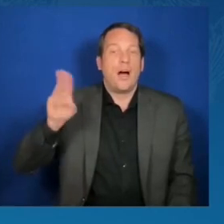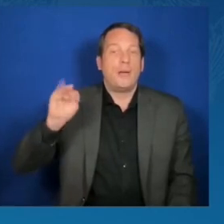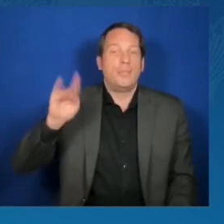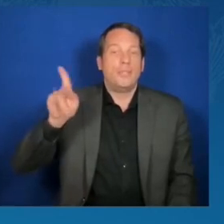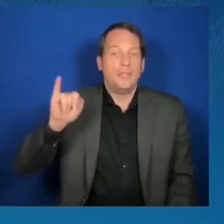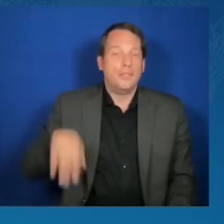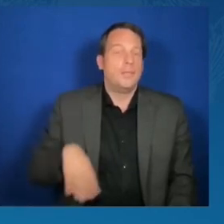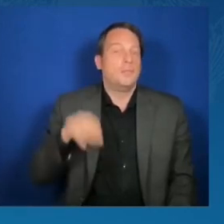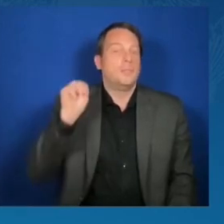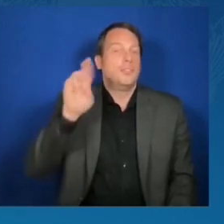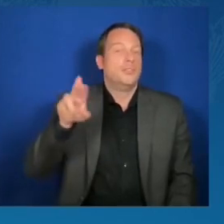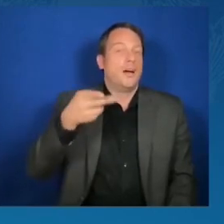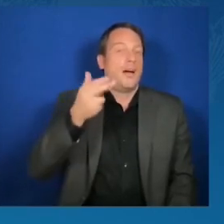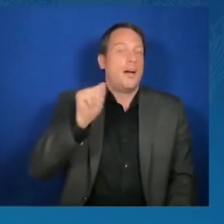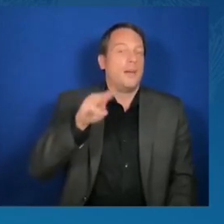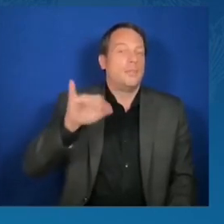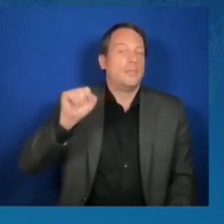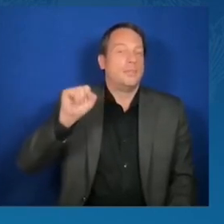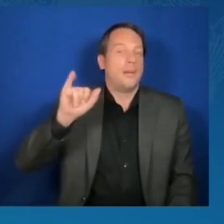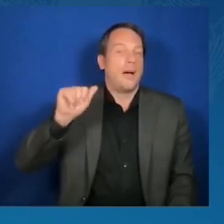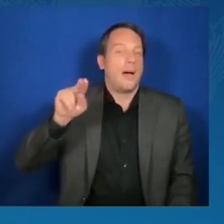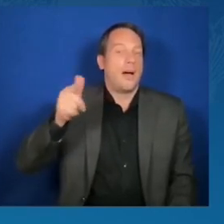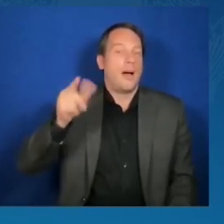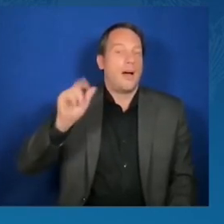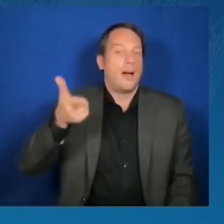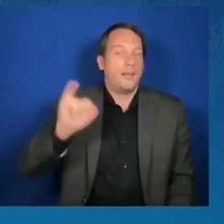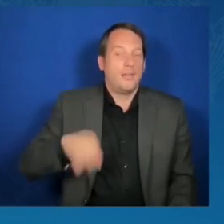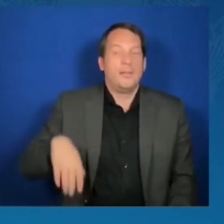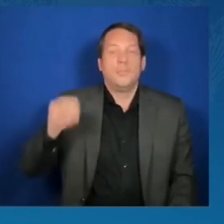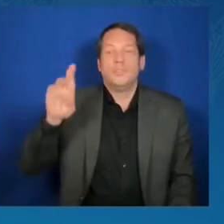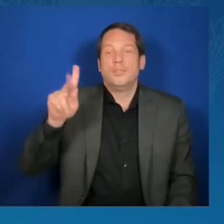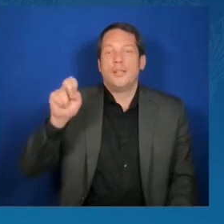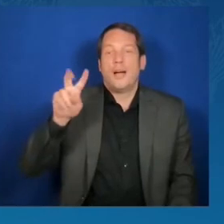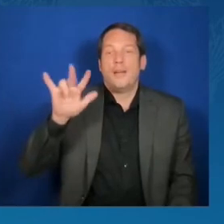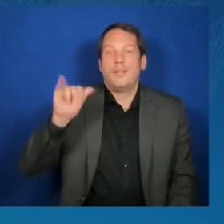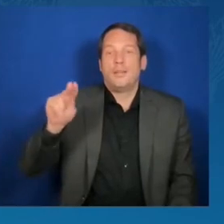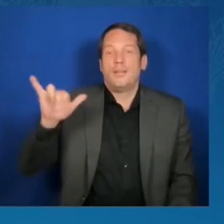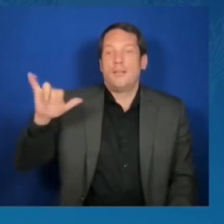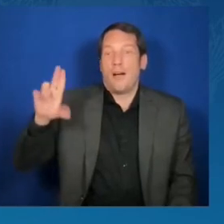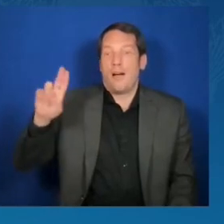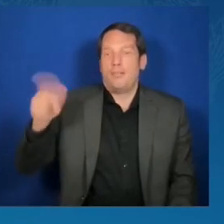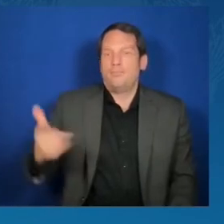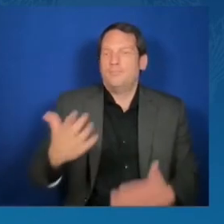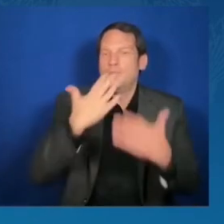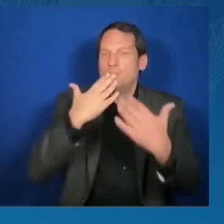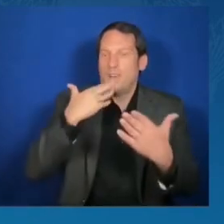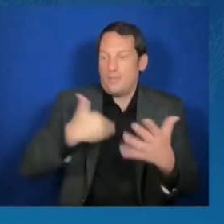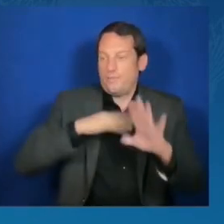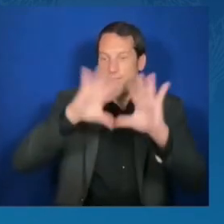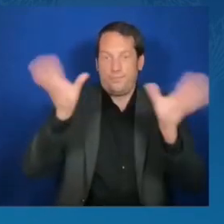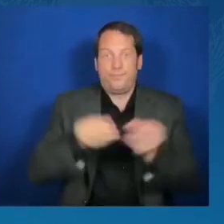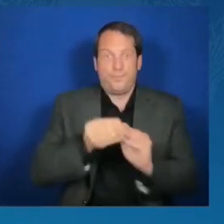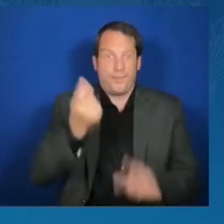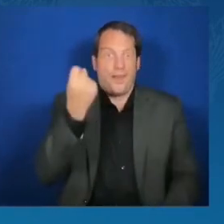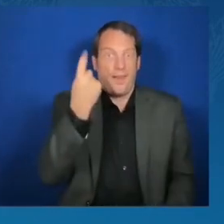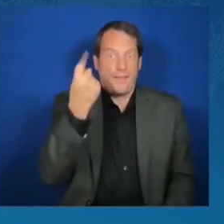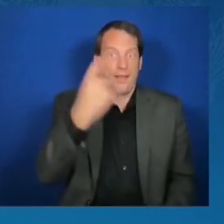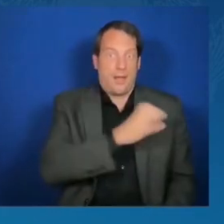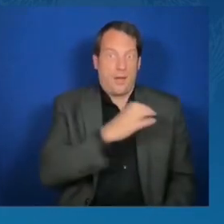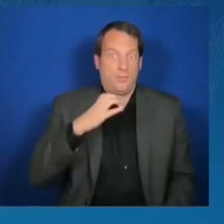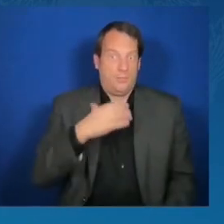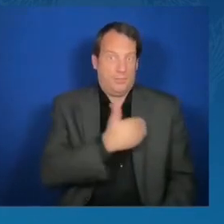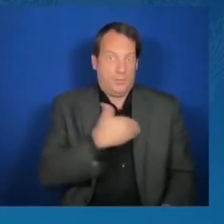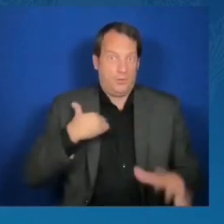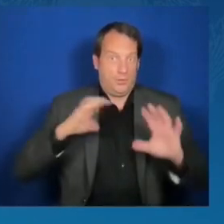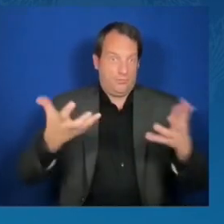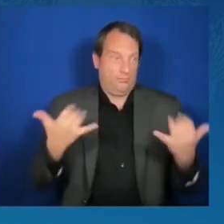Thank you. We have 11 council members present for this meeting. Ms. Fowler Davis regrettably could not be here with us today but let the record